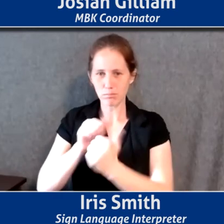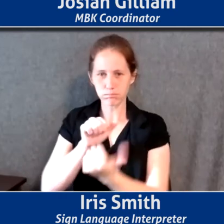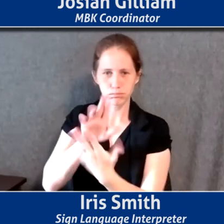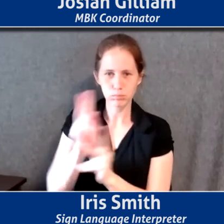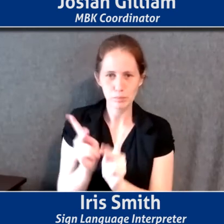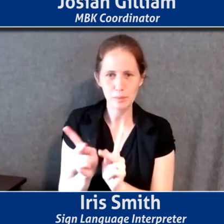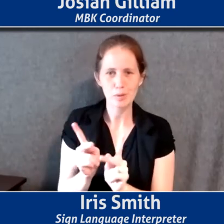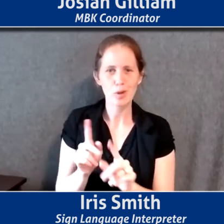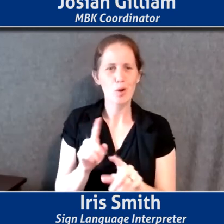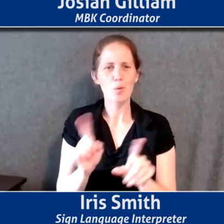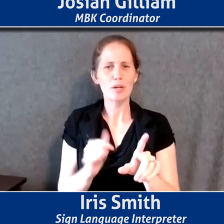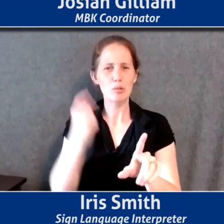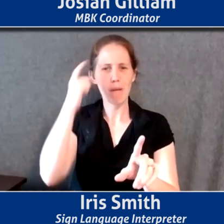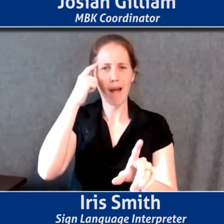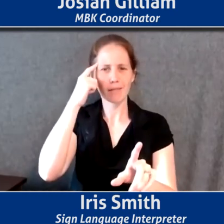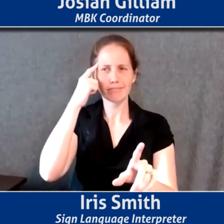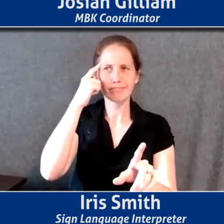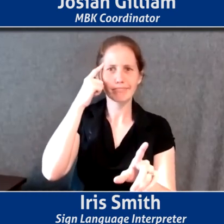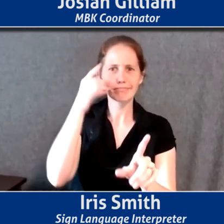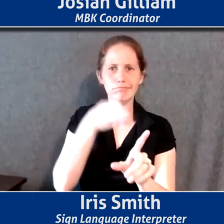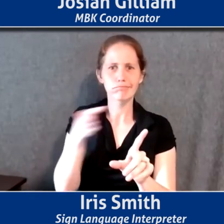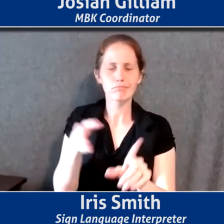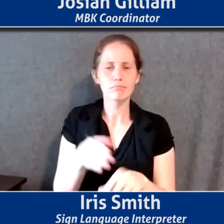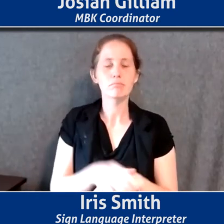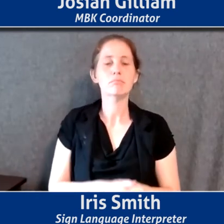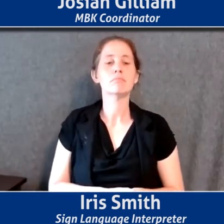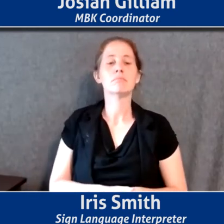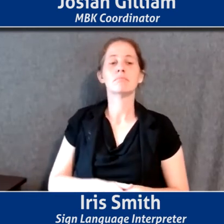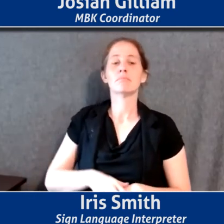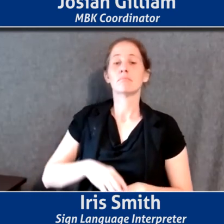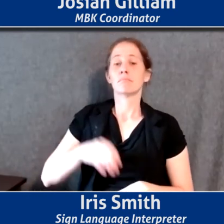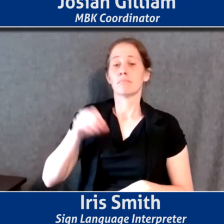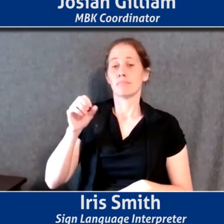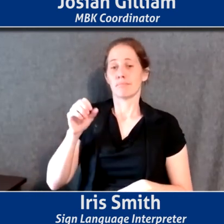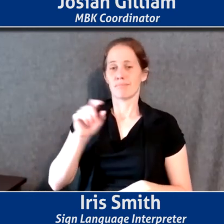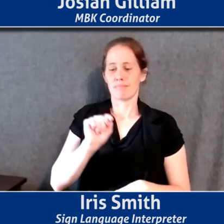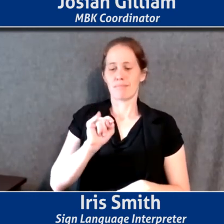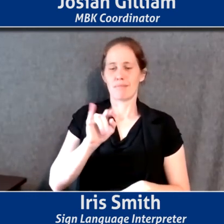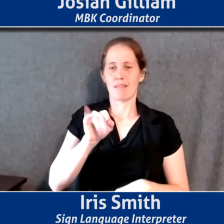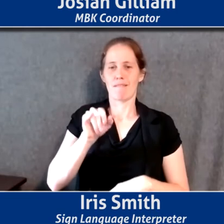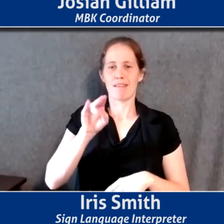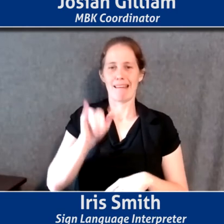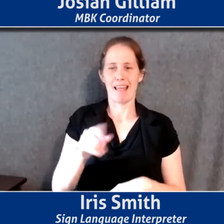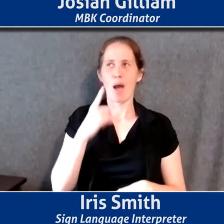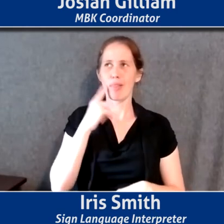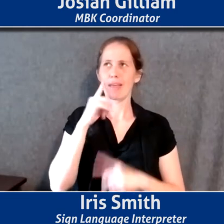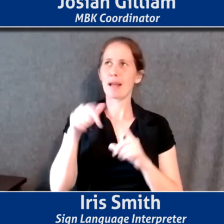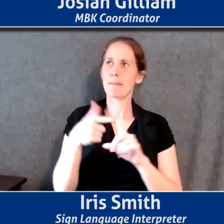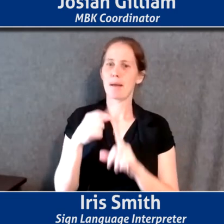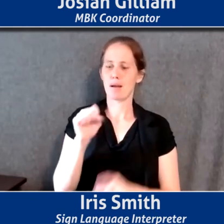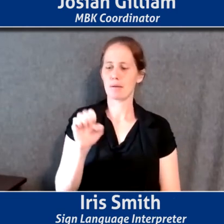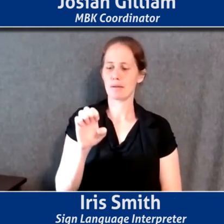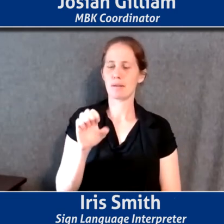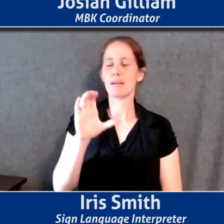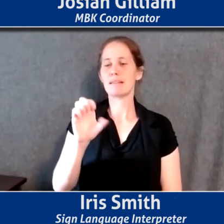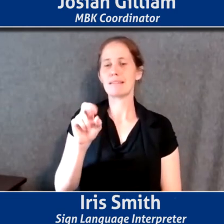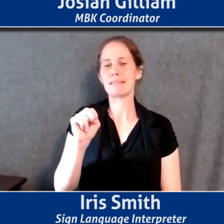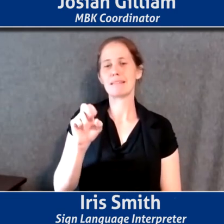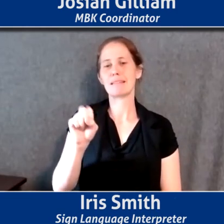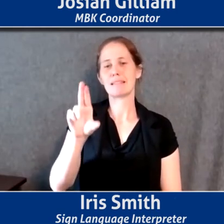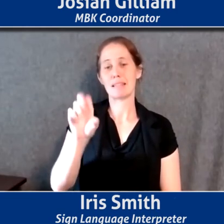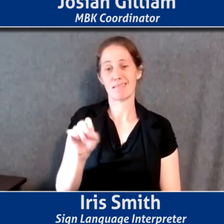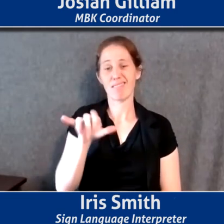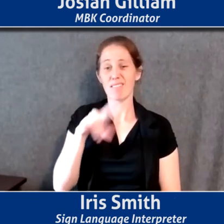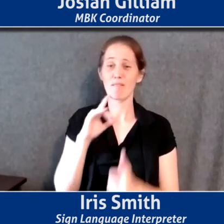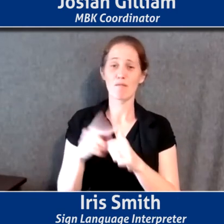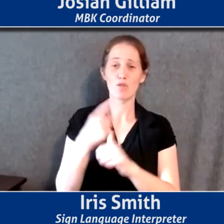when you hear this discussion? Yeah, sure thing. So I go to thinking about the census. So this is the first year that the census is going to